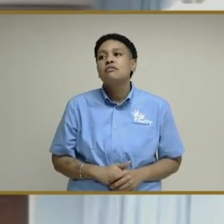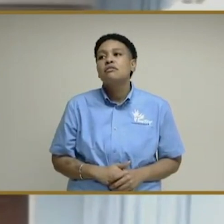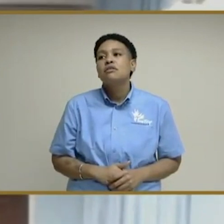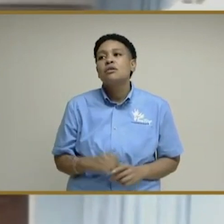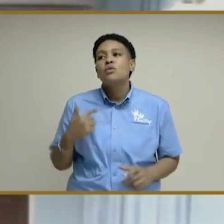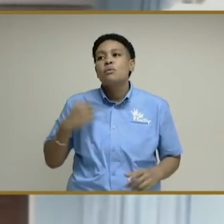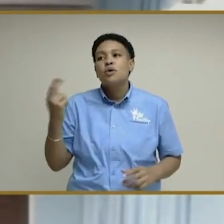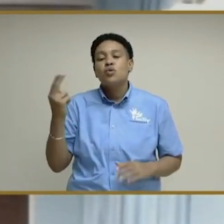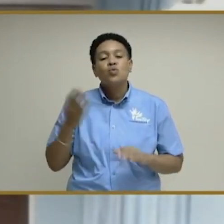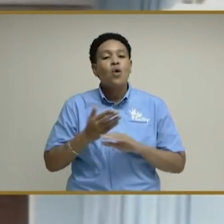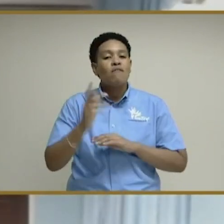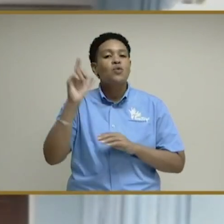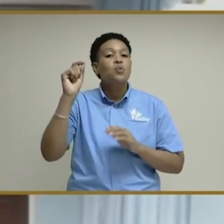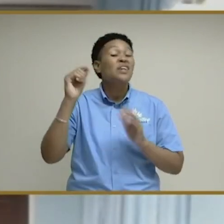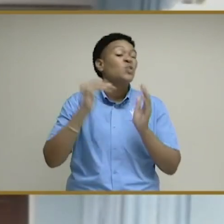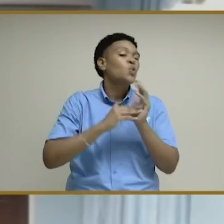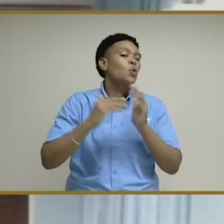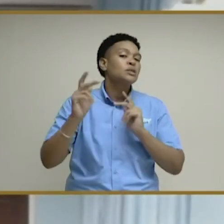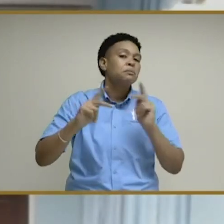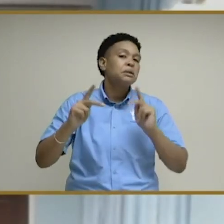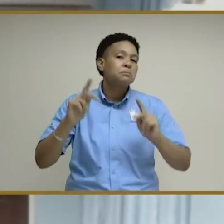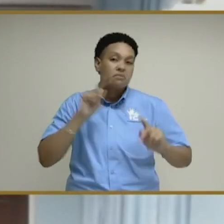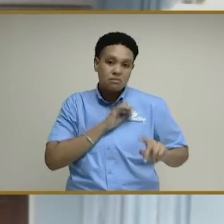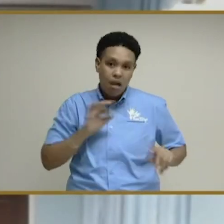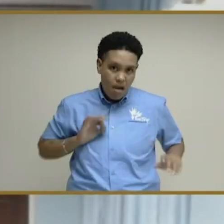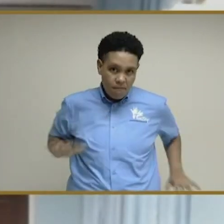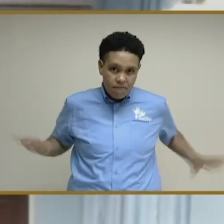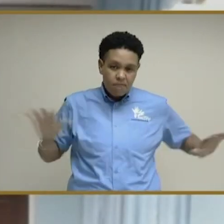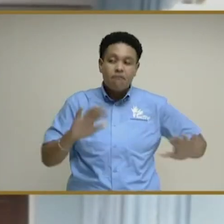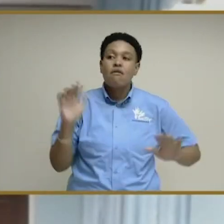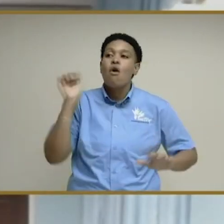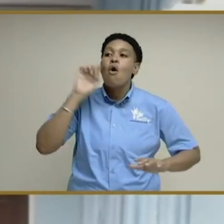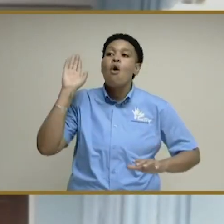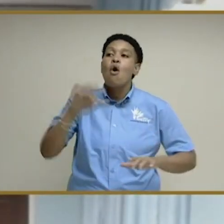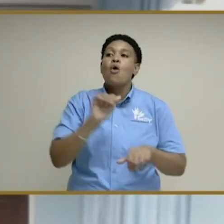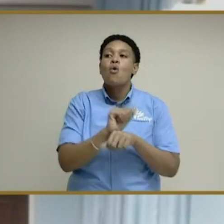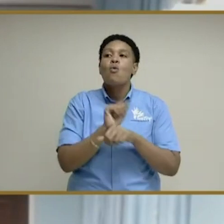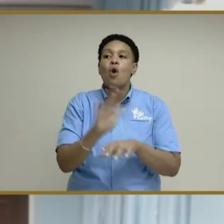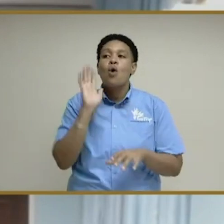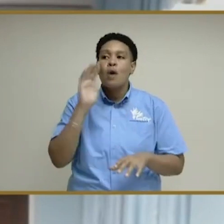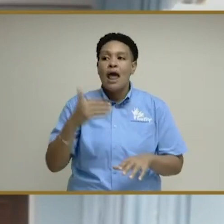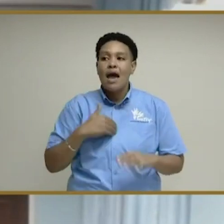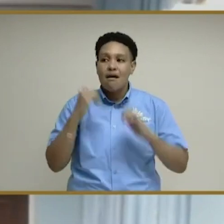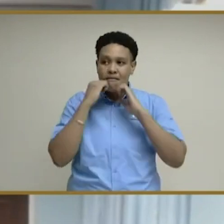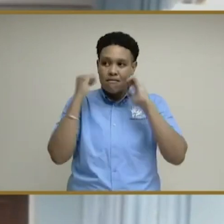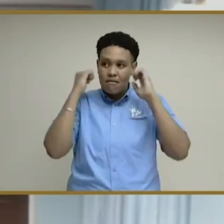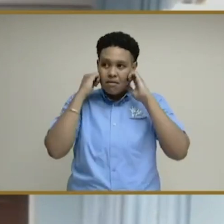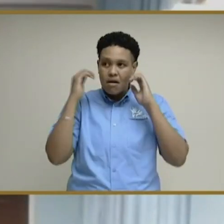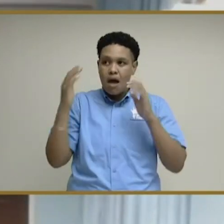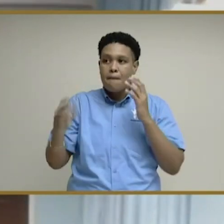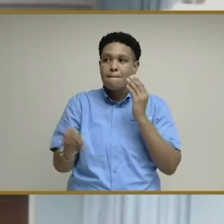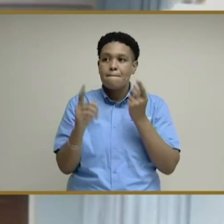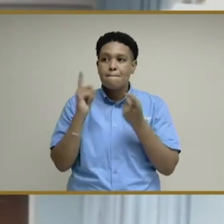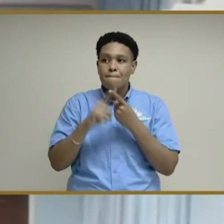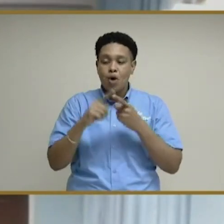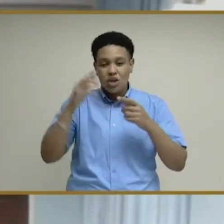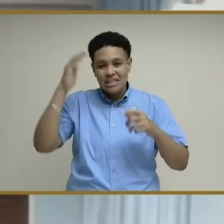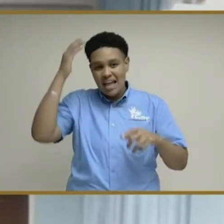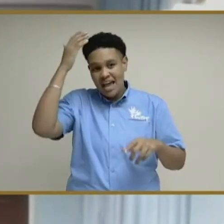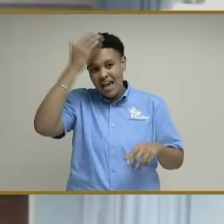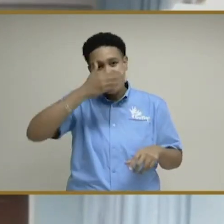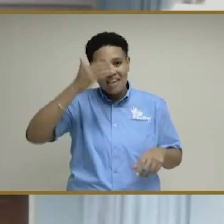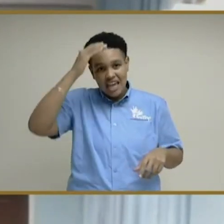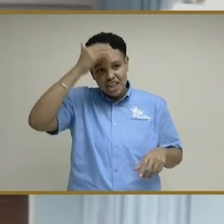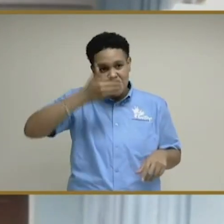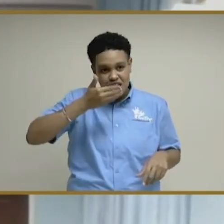,000 persons, every worker will have on a mask, they'll also have on a face shield, and also